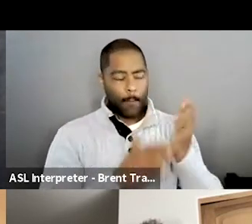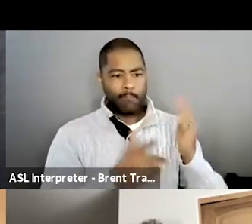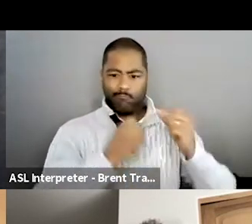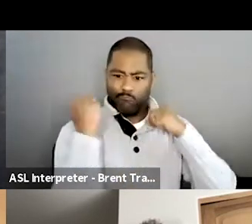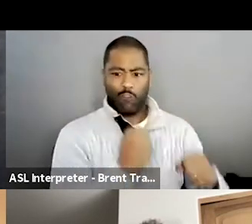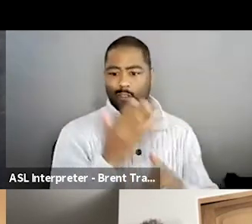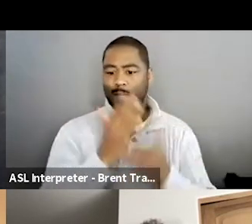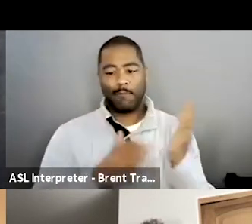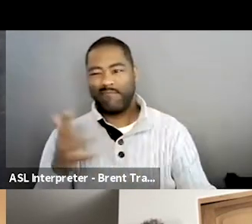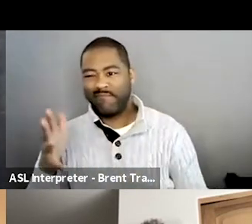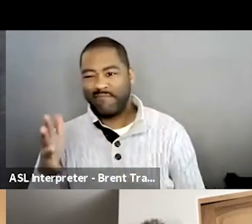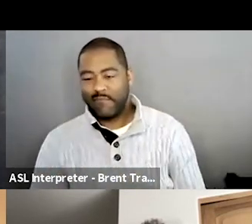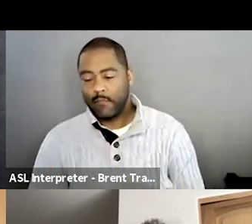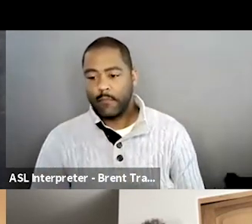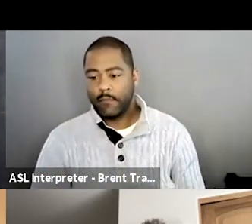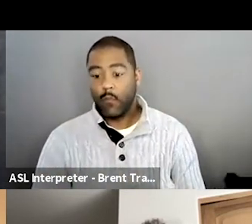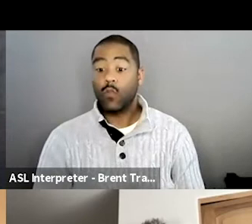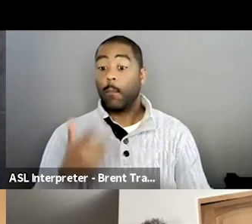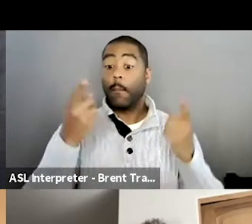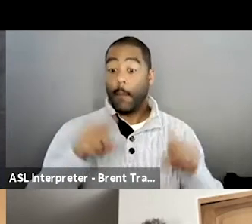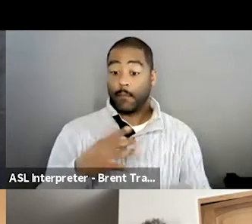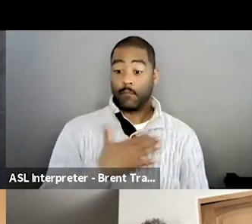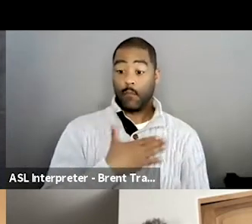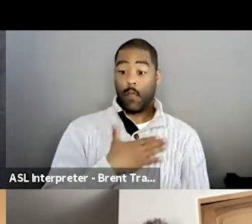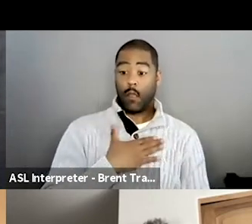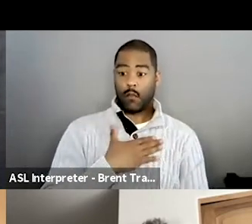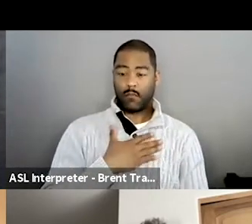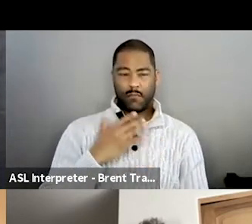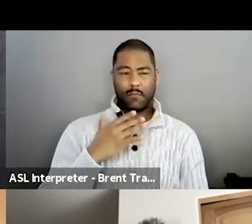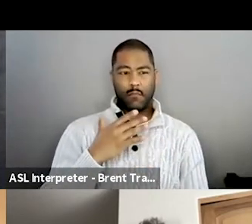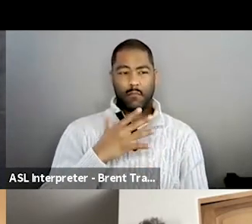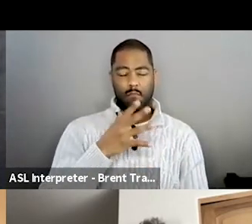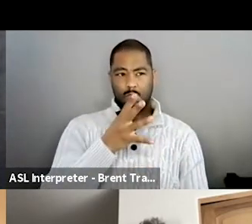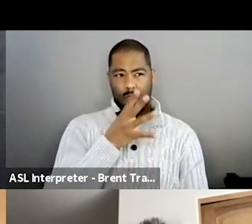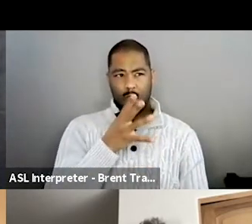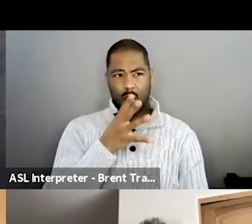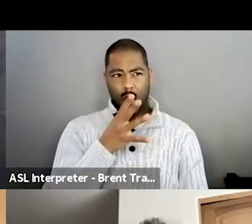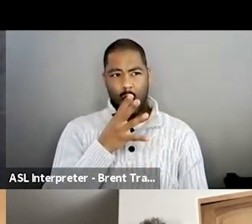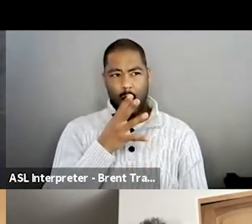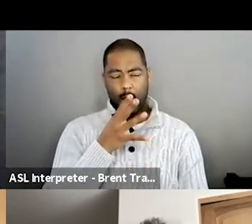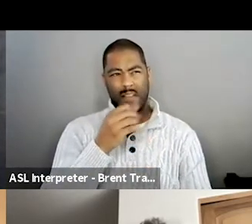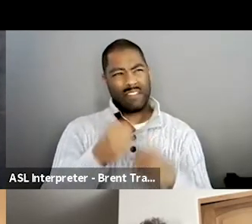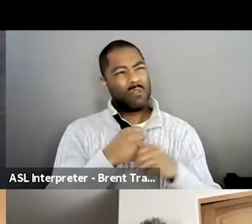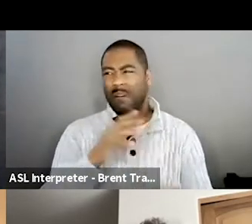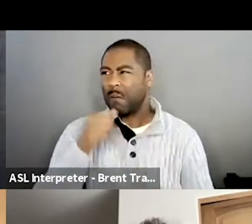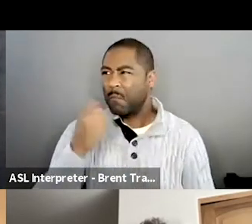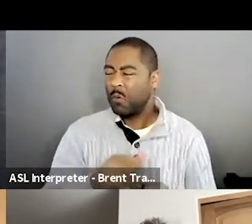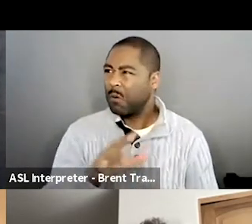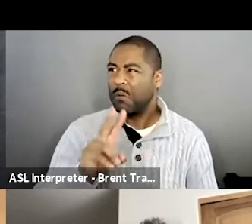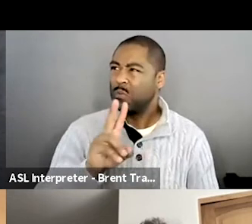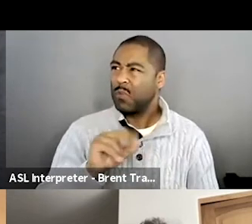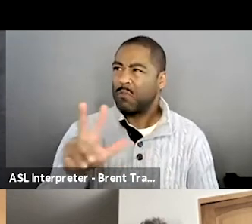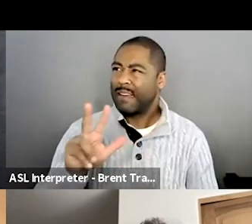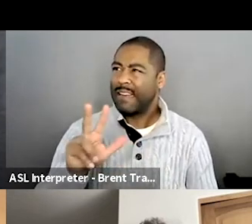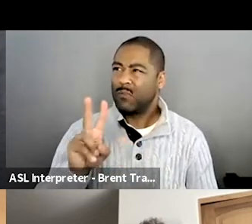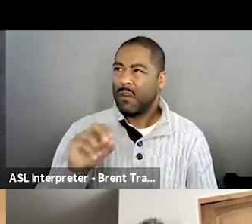2000 rough. Oh gosh, roughly 2003, 2005. I think I'm not a hundred percent on the exact timestamp, but she had to sign a document that